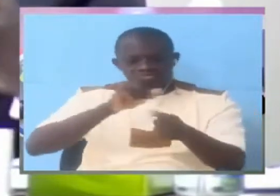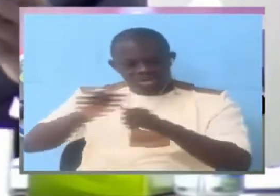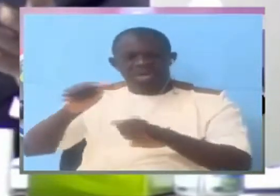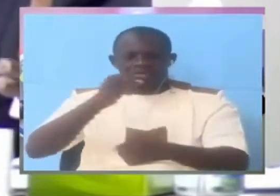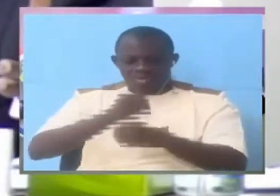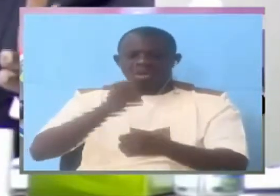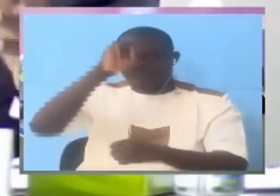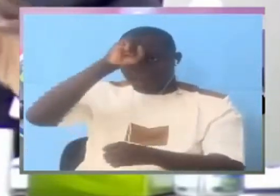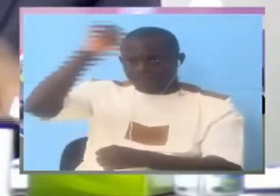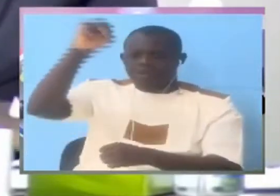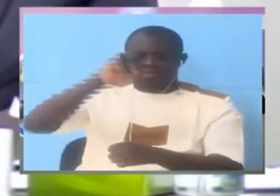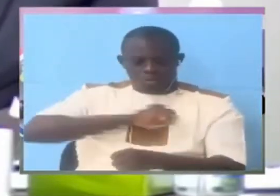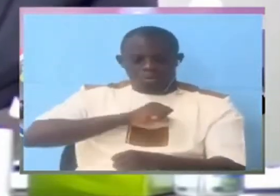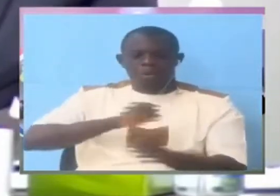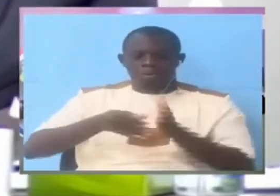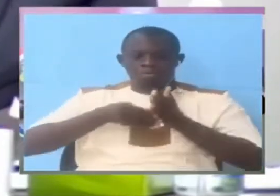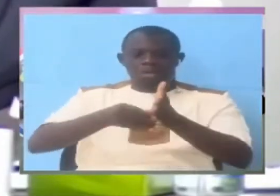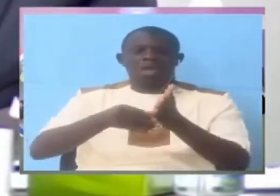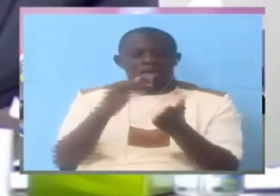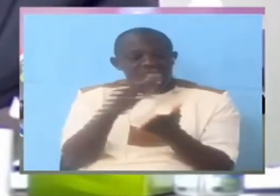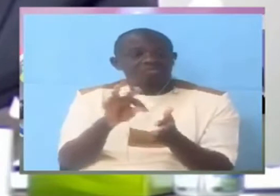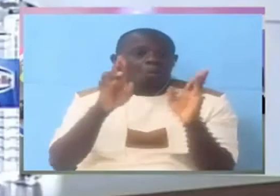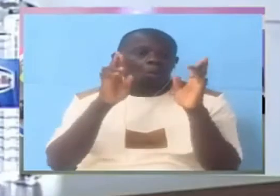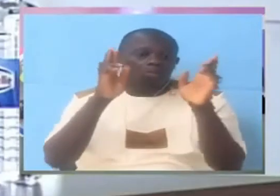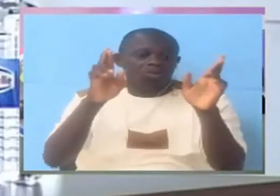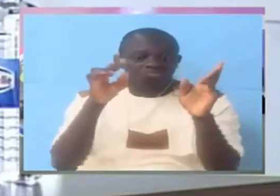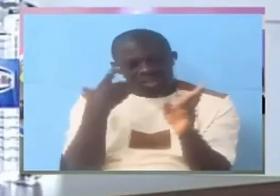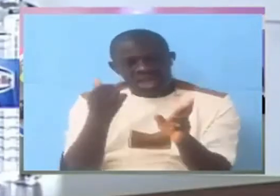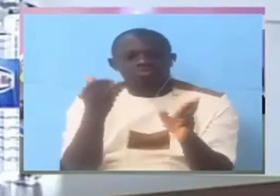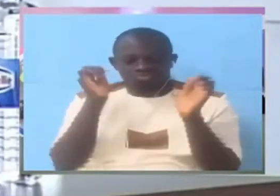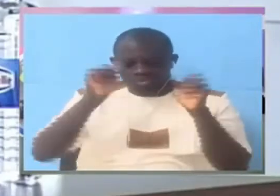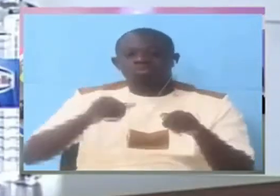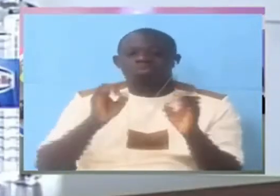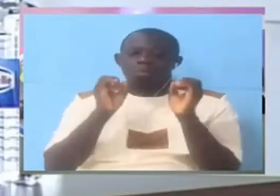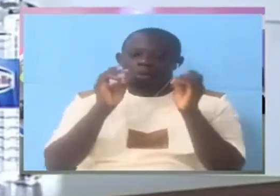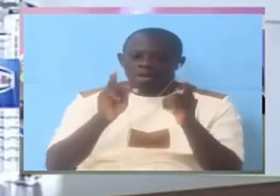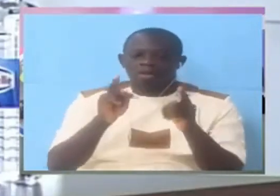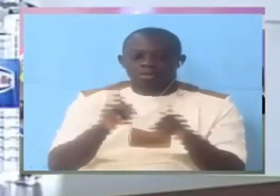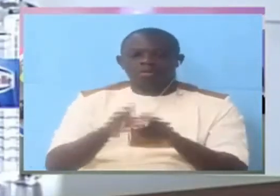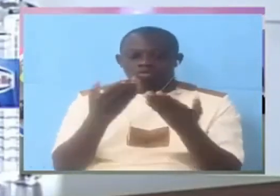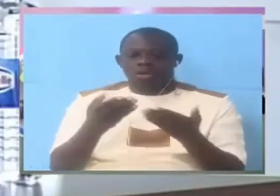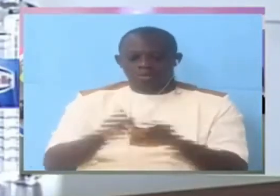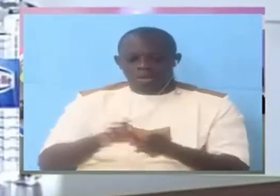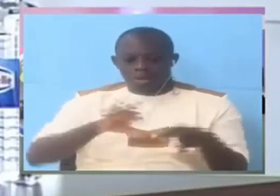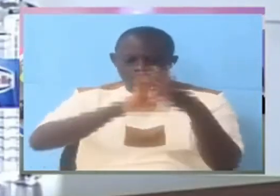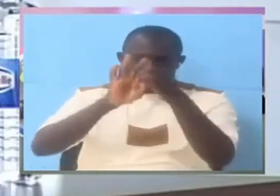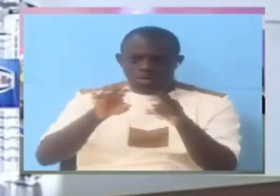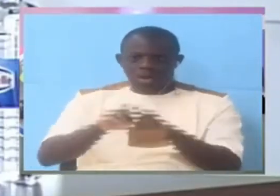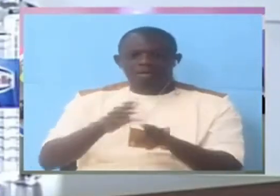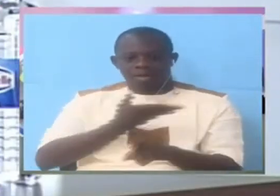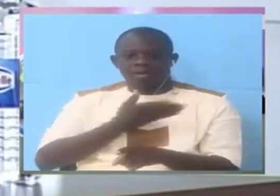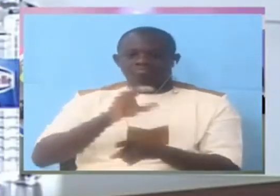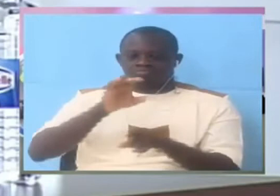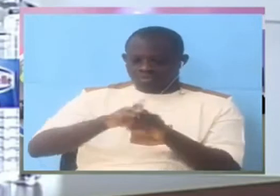If they wish. Okay. All right? Yeah. So within the organization director general?